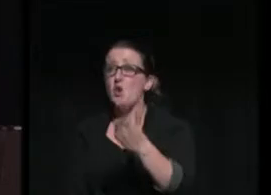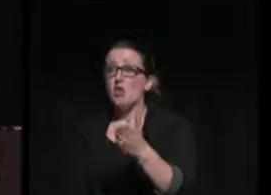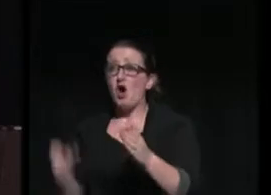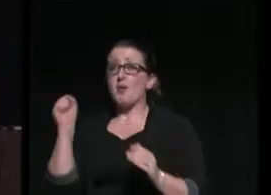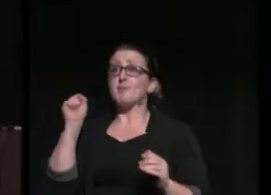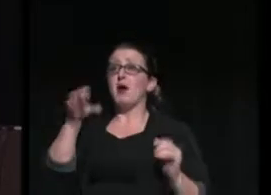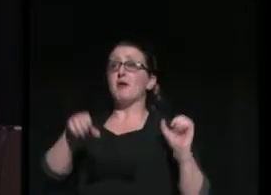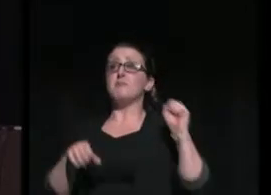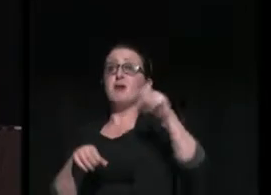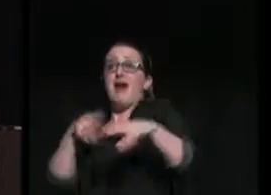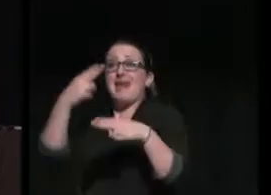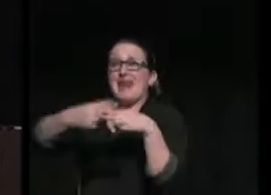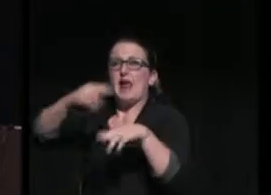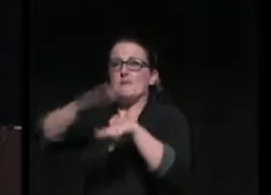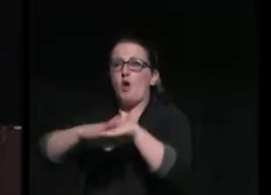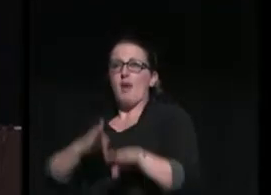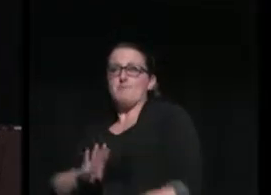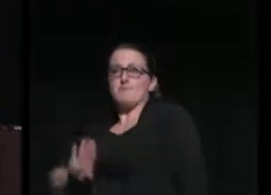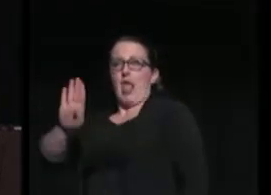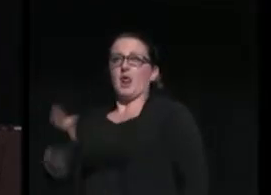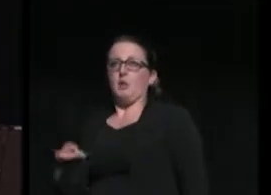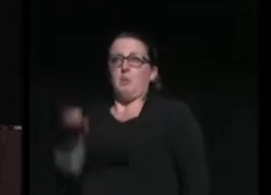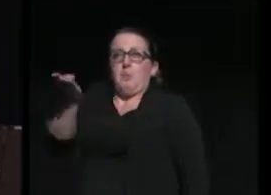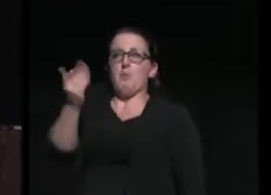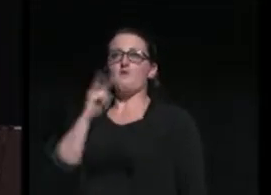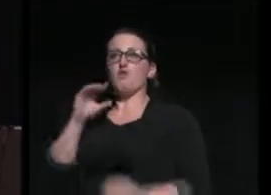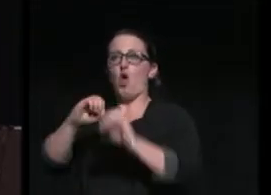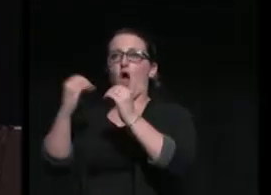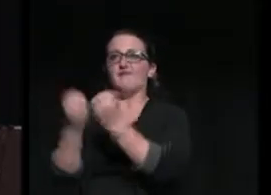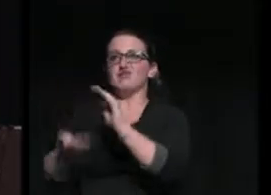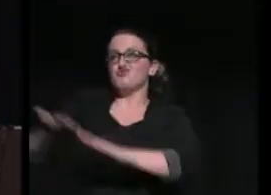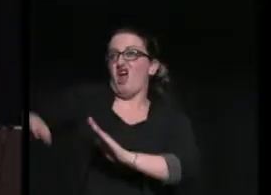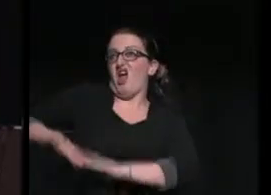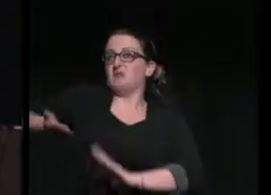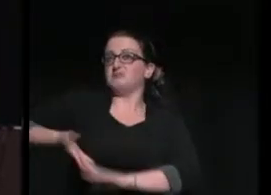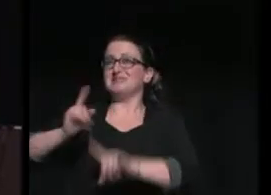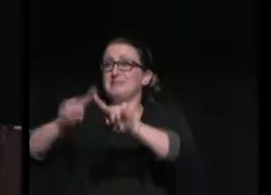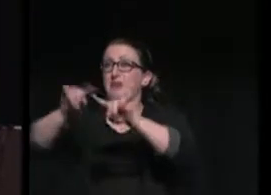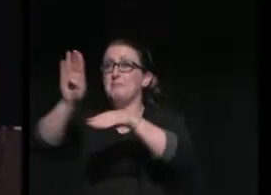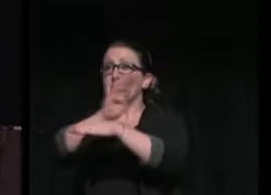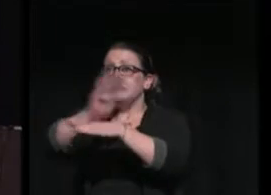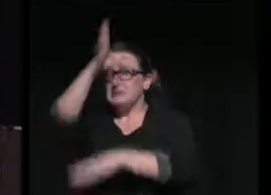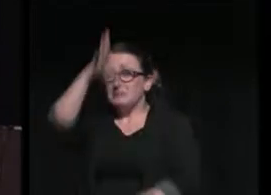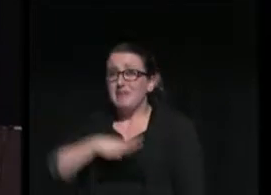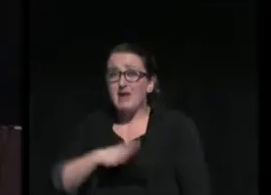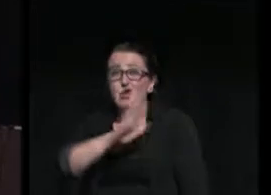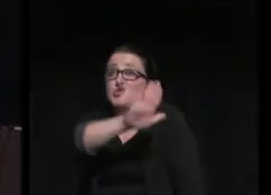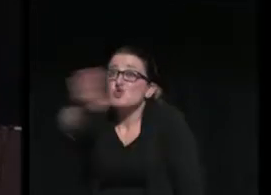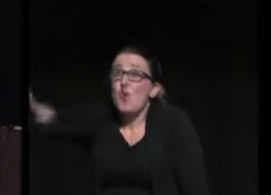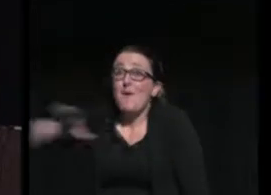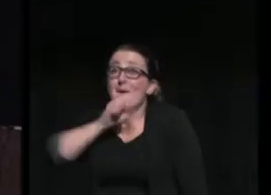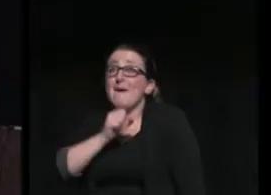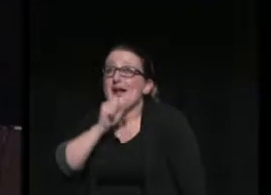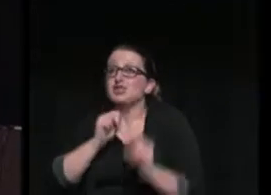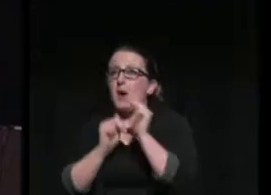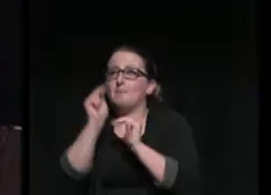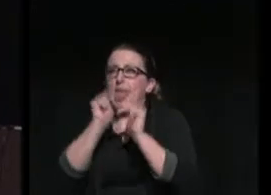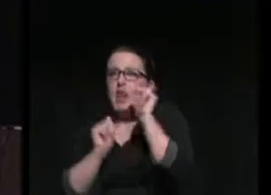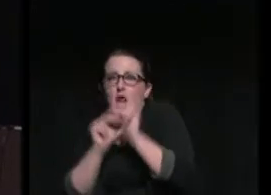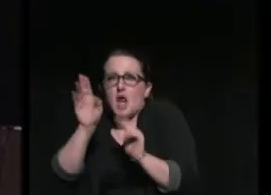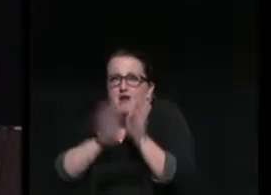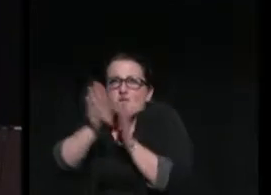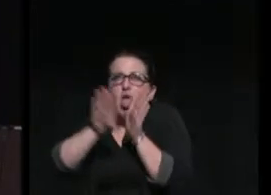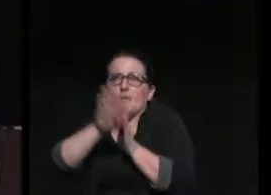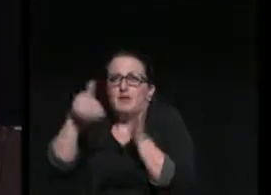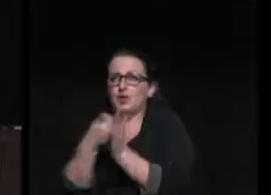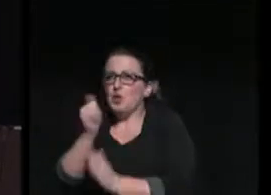on a ballot for an office. Entrepreneurs not much older than you are are building new apps and businesses